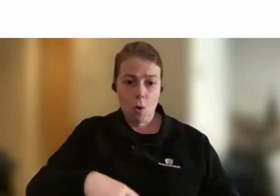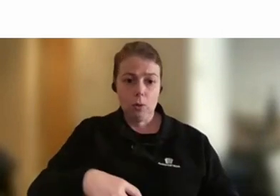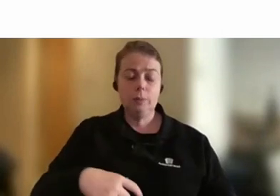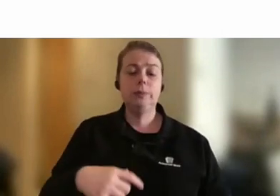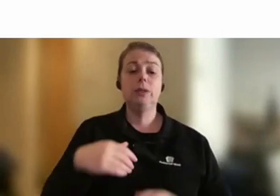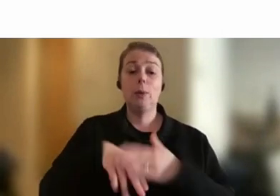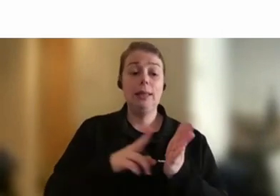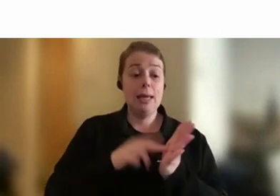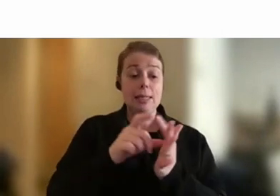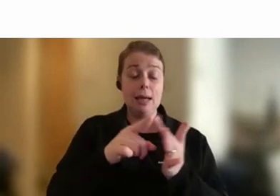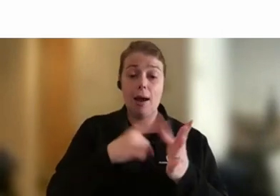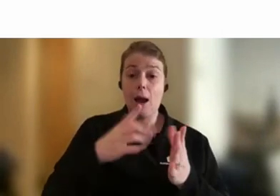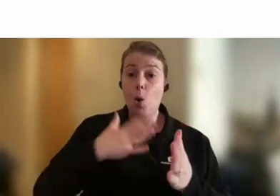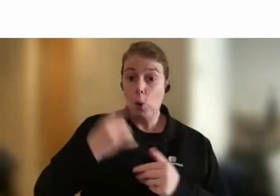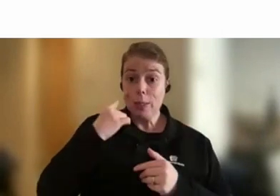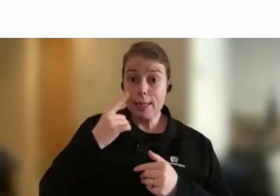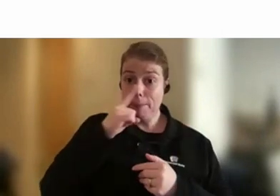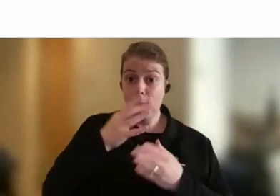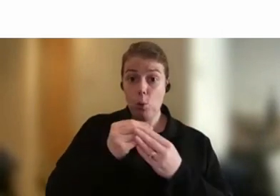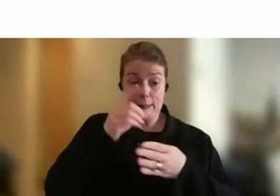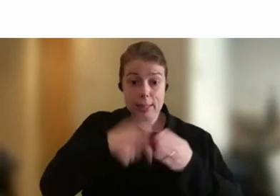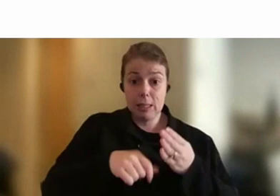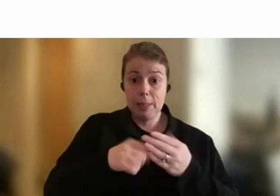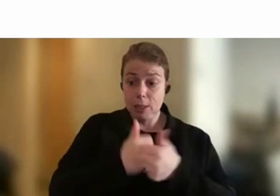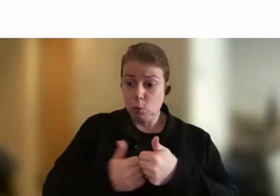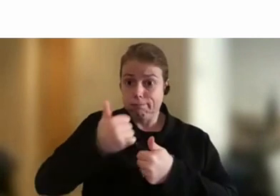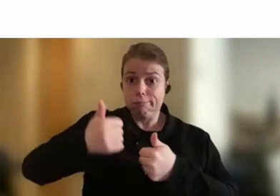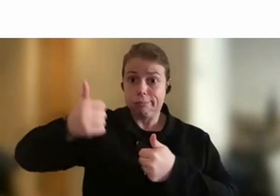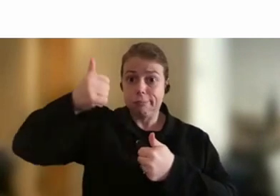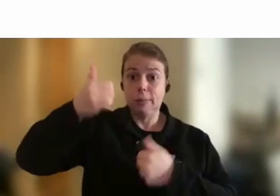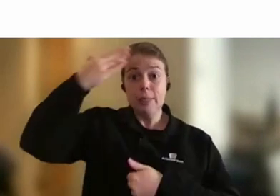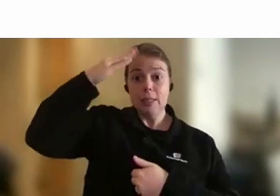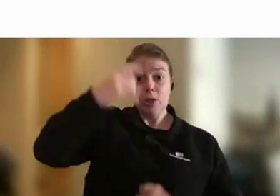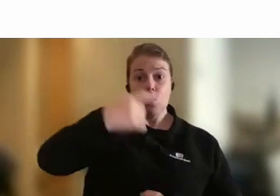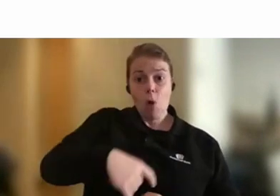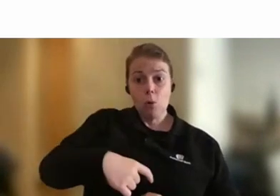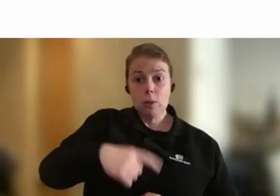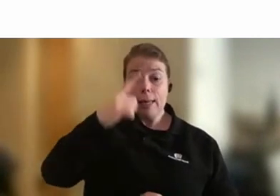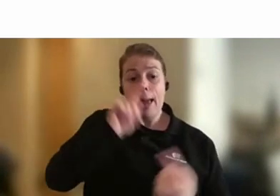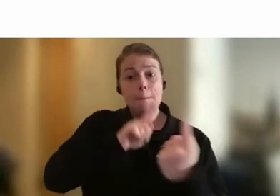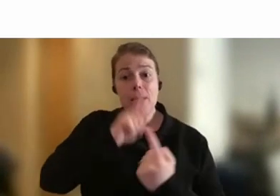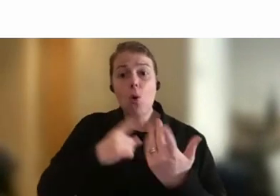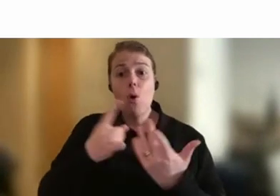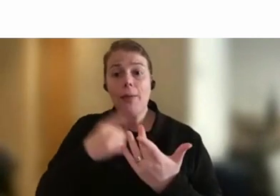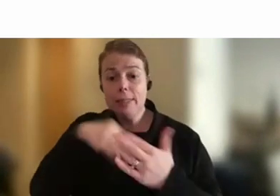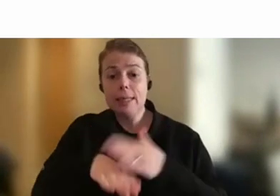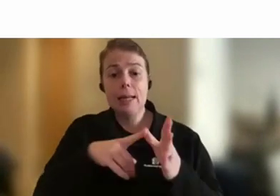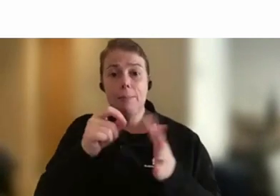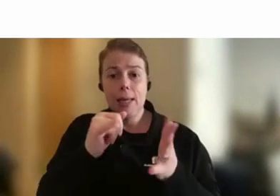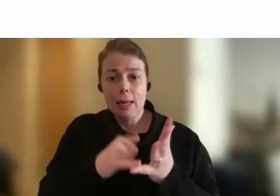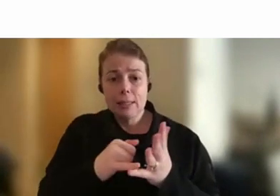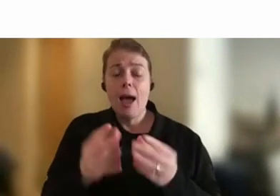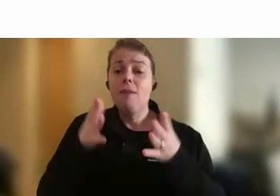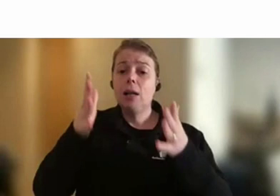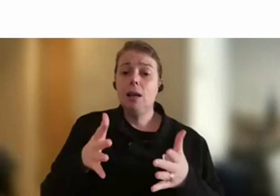more senior roles and being able to mentor others right across the APS. I think that we have a lot of informal networks that exist right across